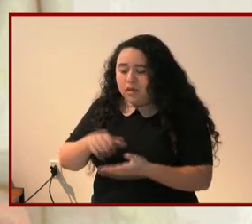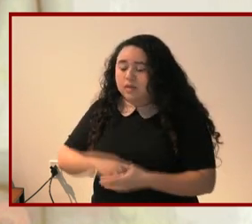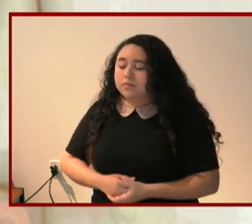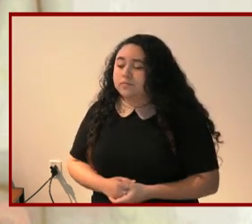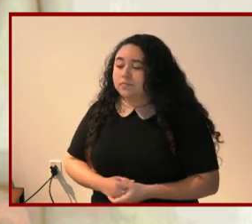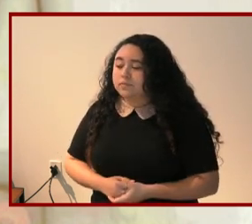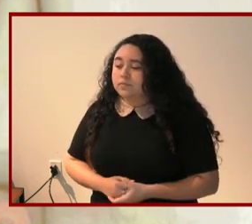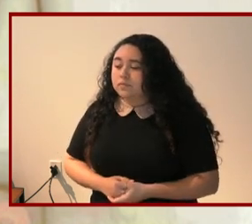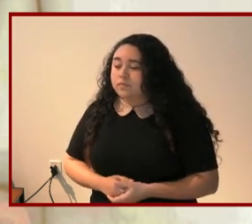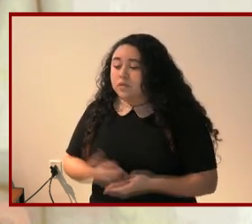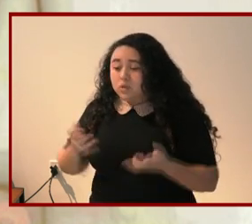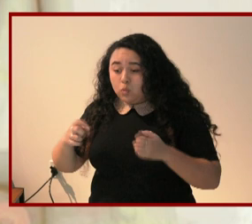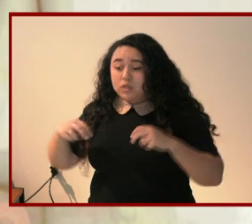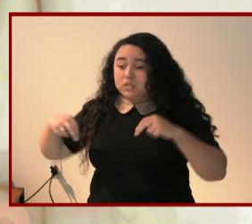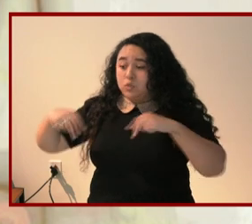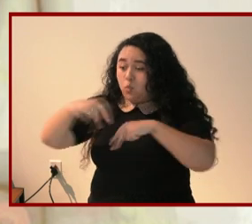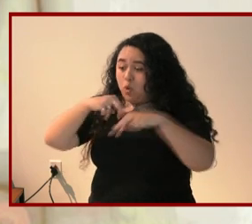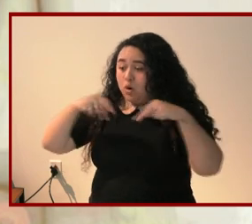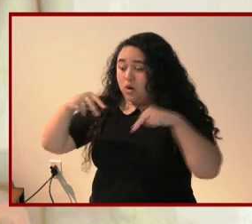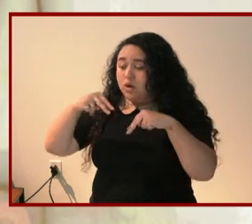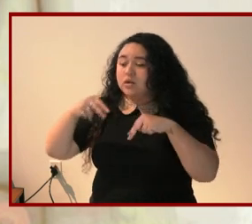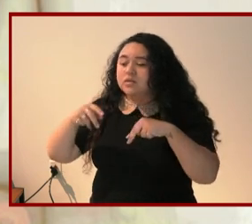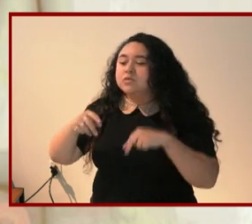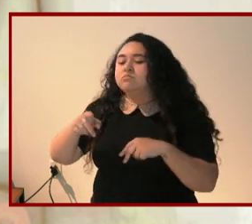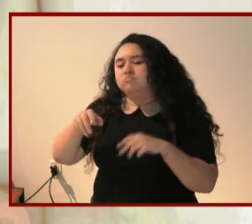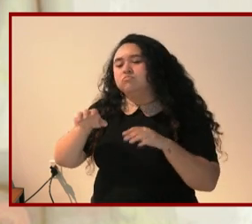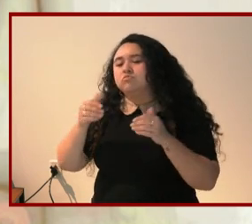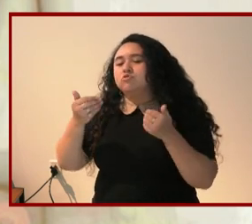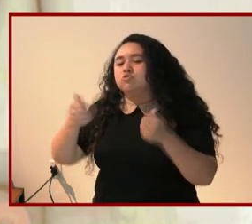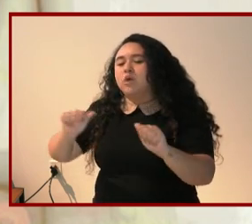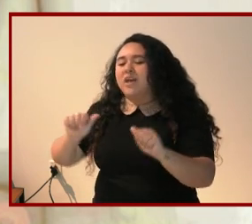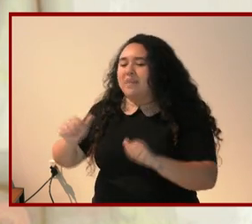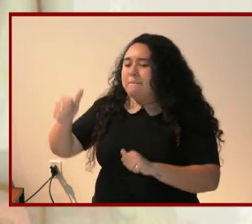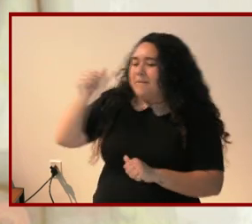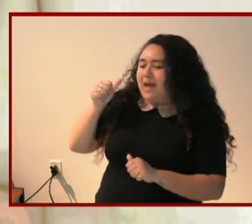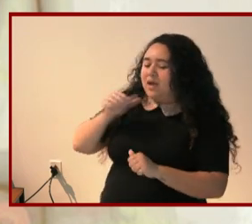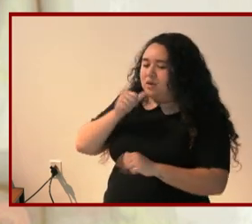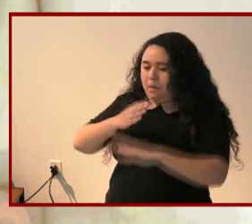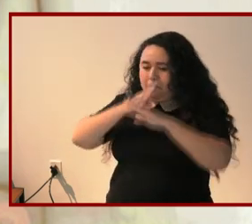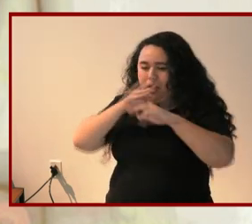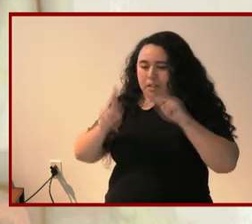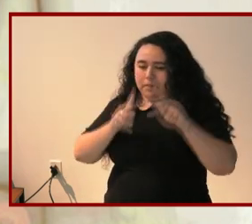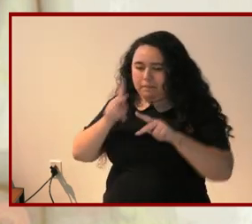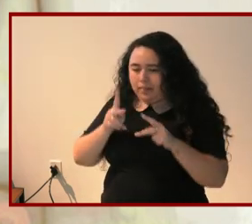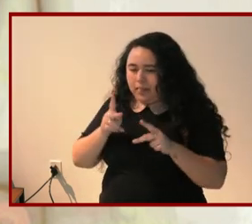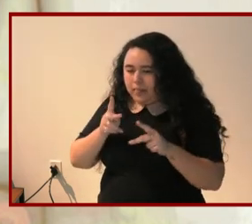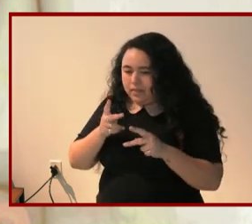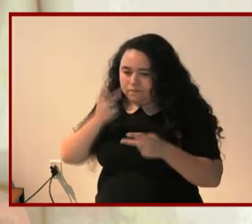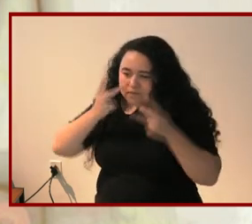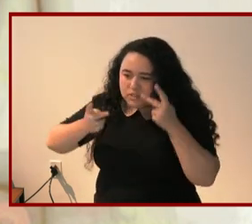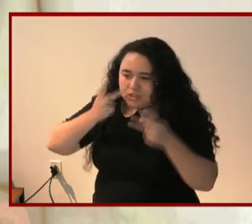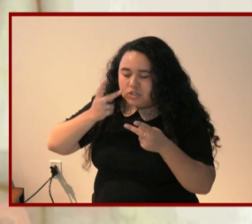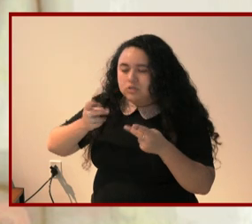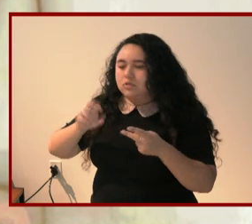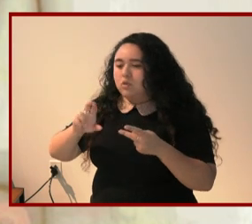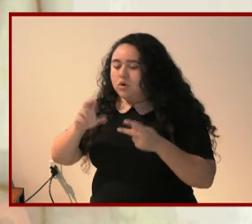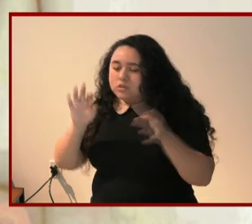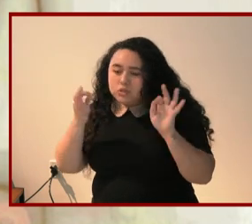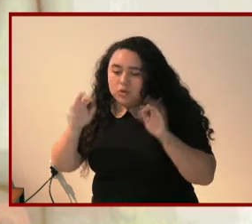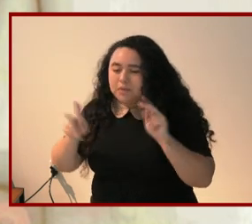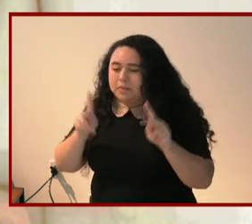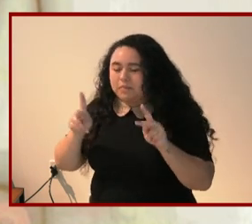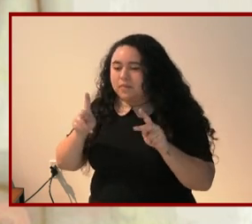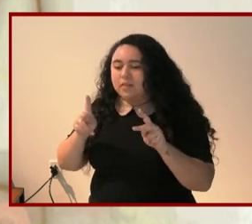If you do want to move about, I just ask that you do so towards the back of the room to not impede other people's access or to create distraction